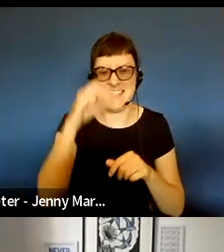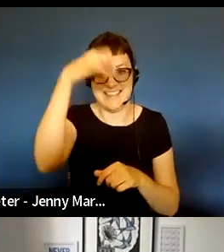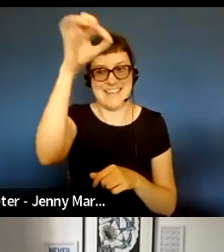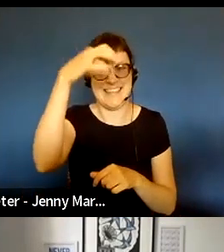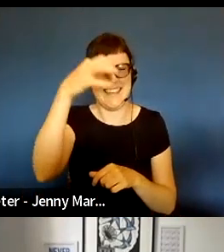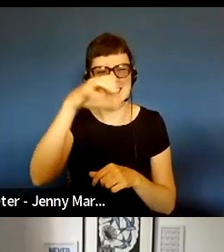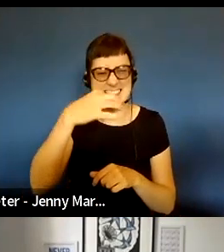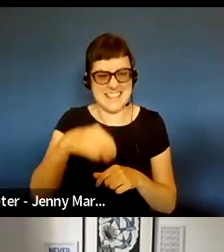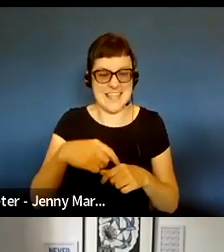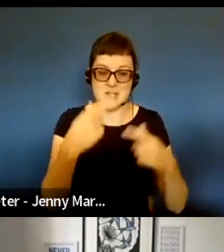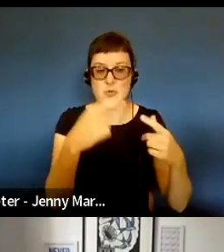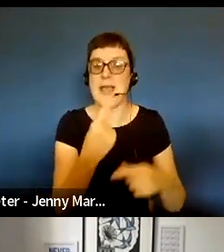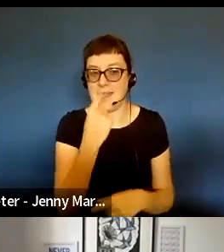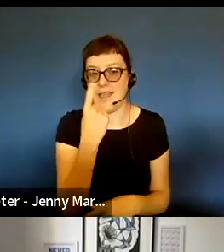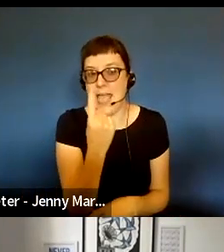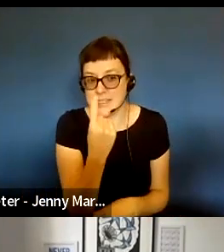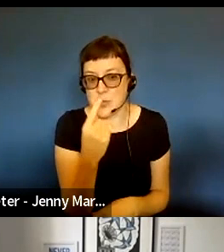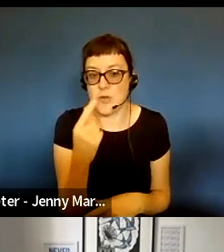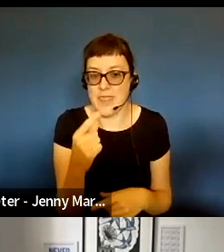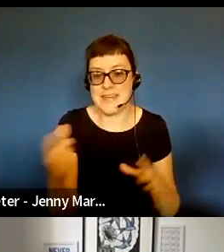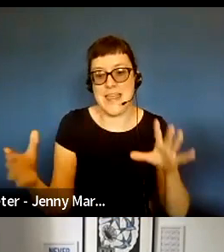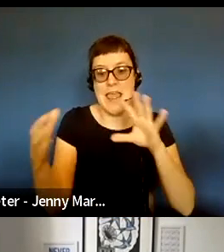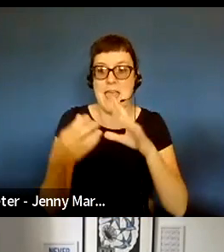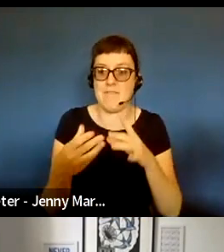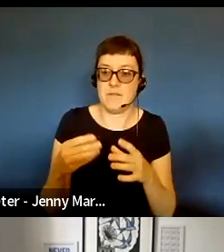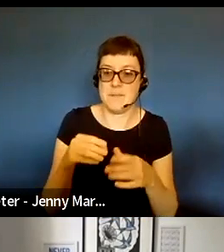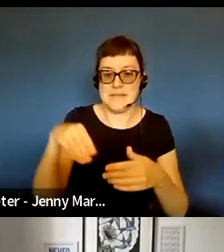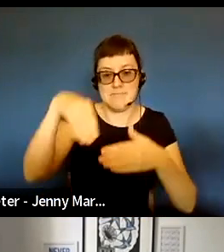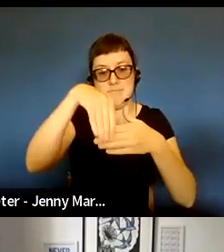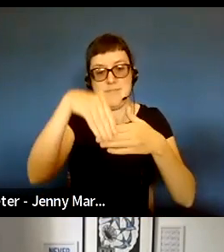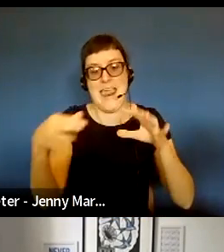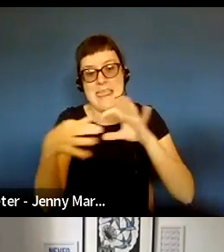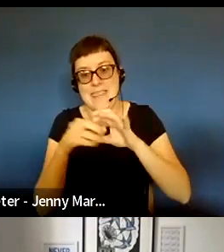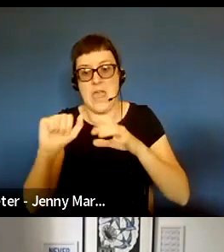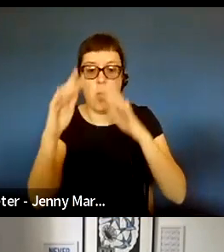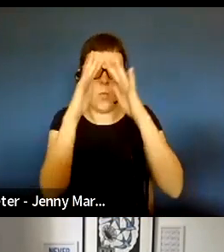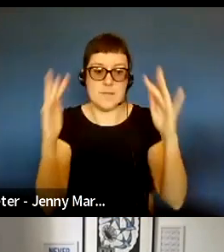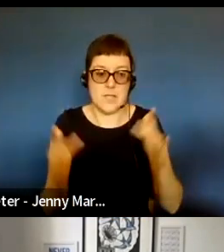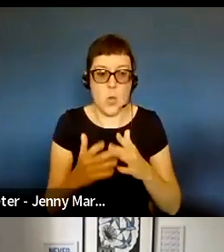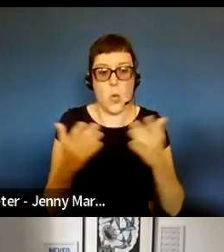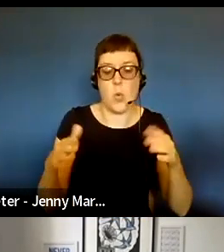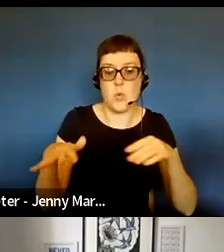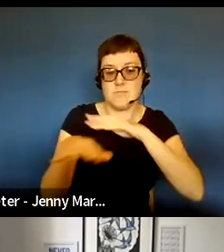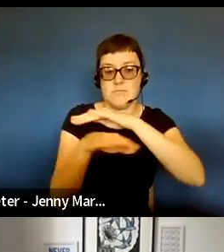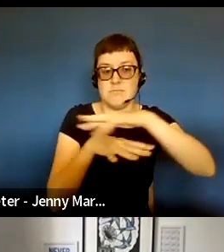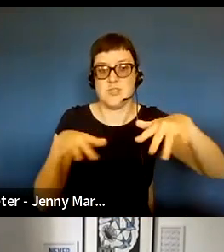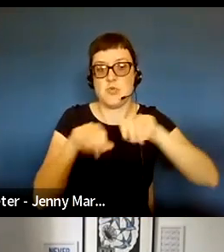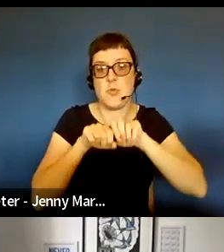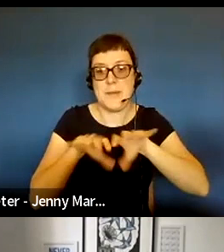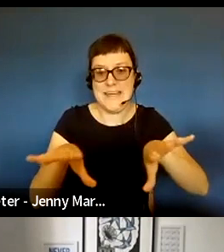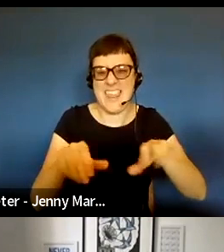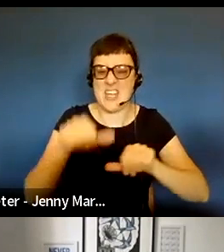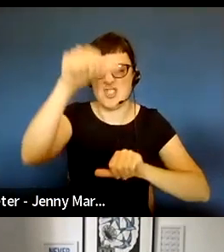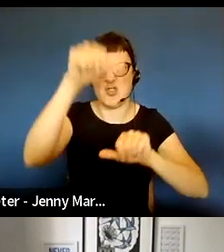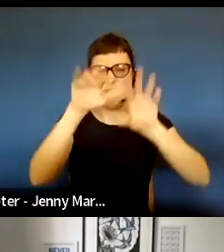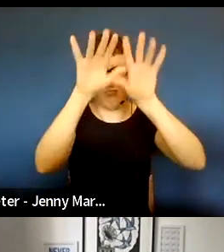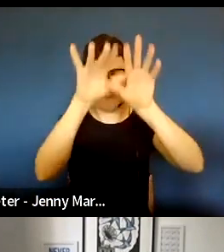eligibility and to provide links to their websites or social media and give a short statement of what they wanted to